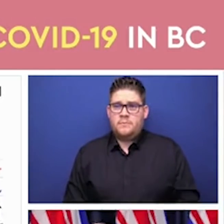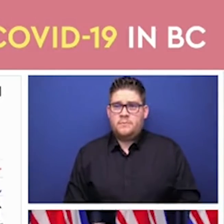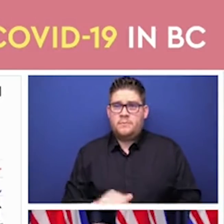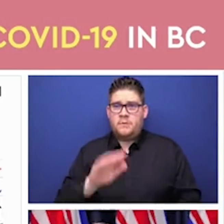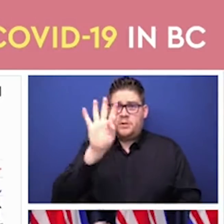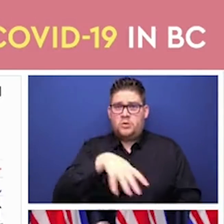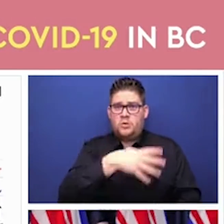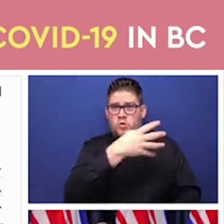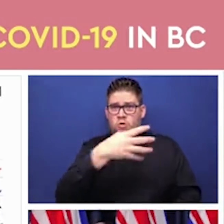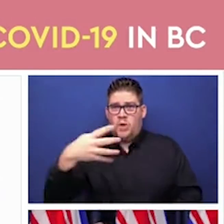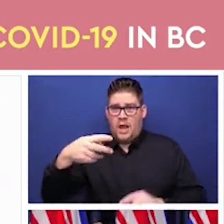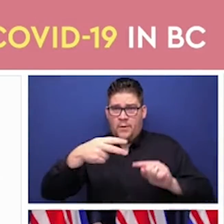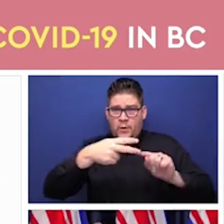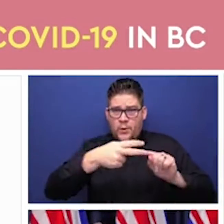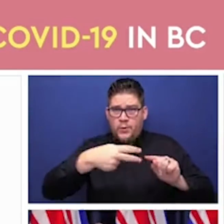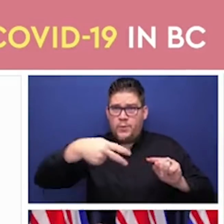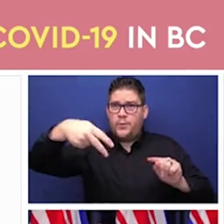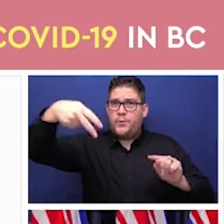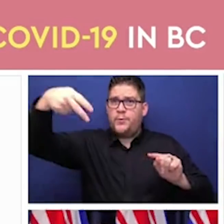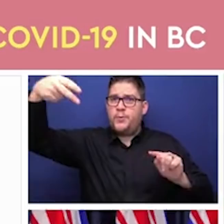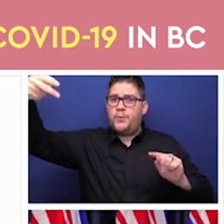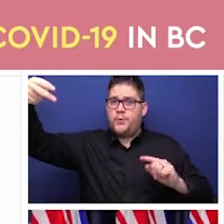those two lines very closely associated.